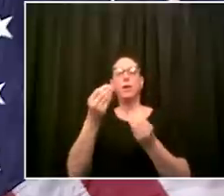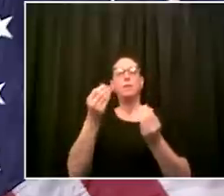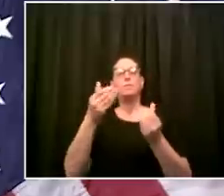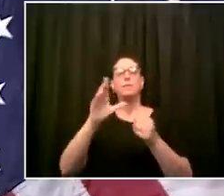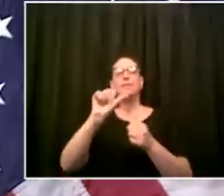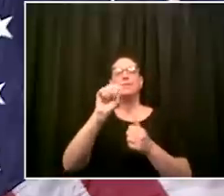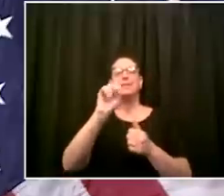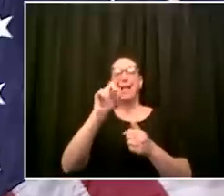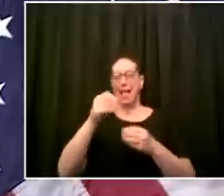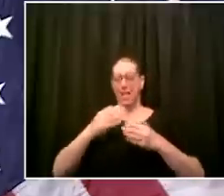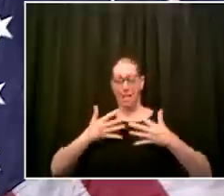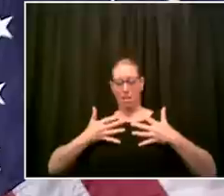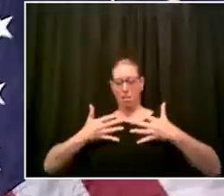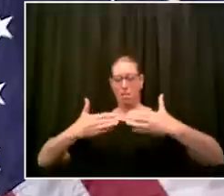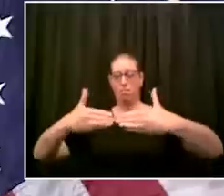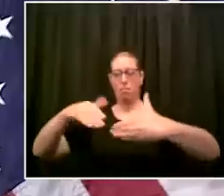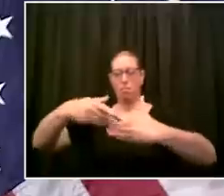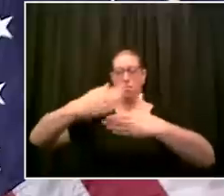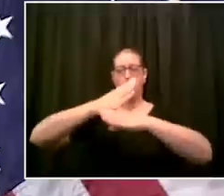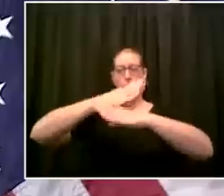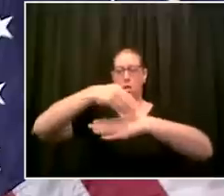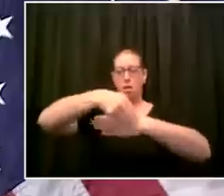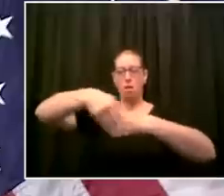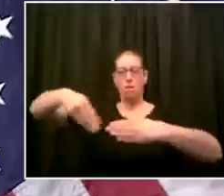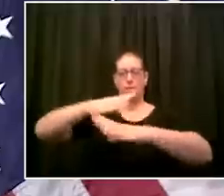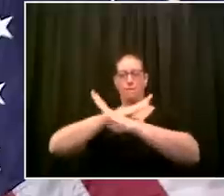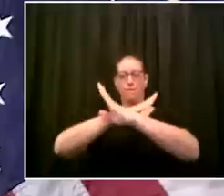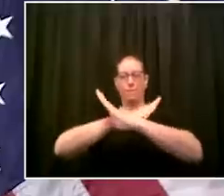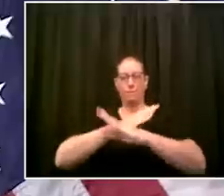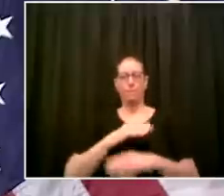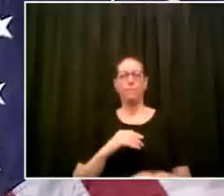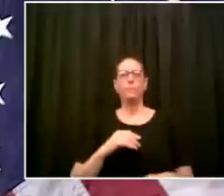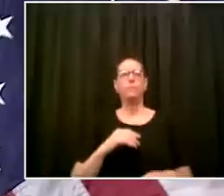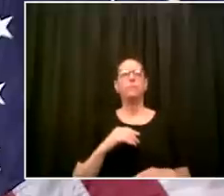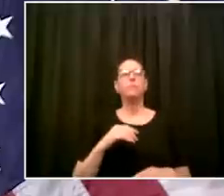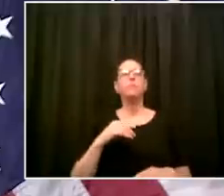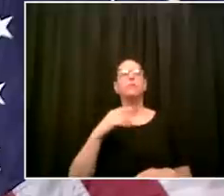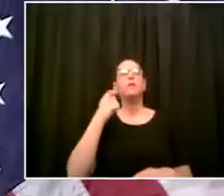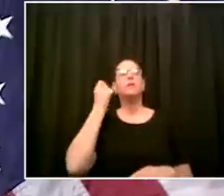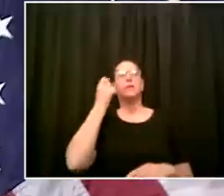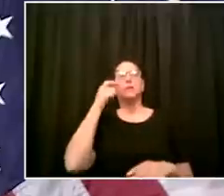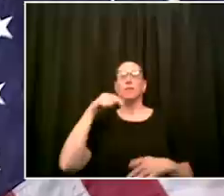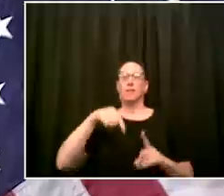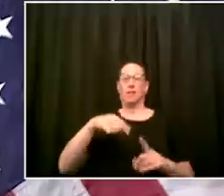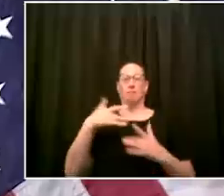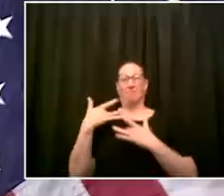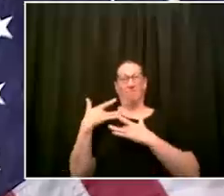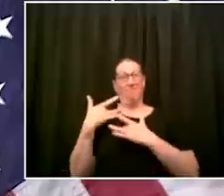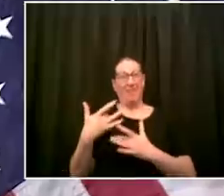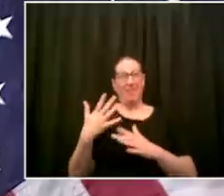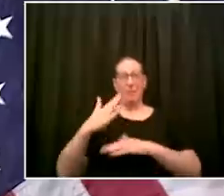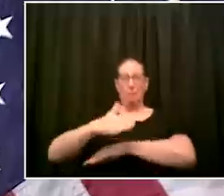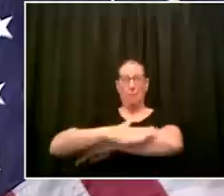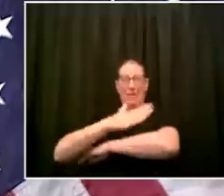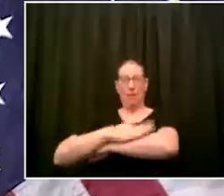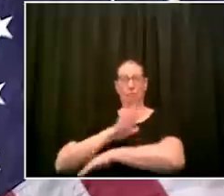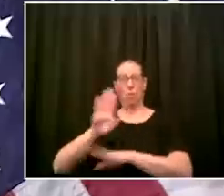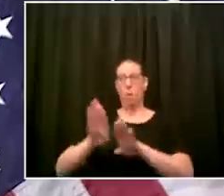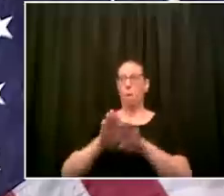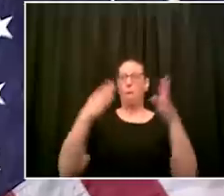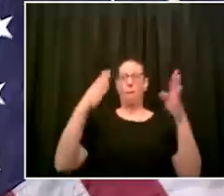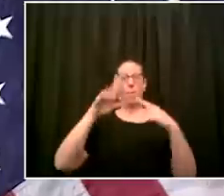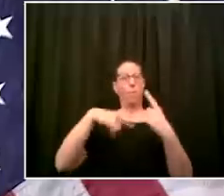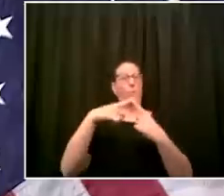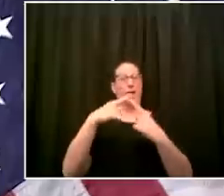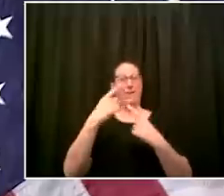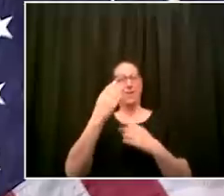what this is how we start you know normally beach season begins on memorial day so in a week and what's